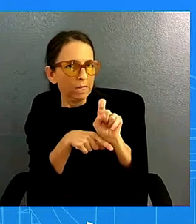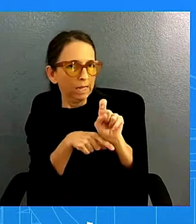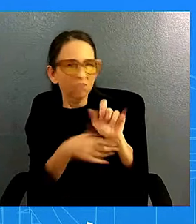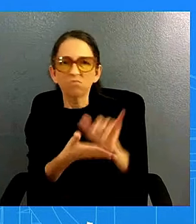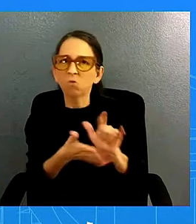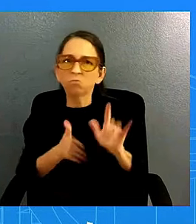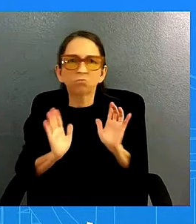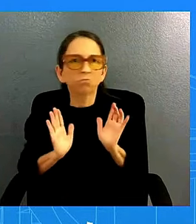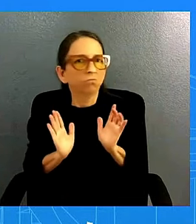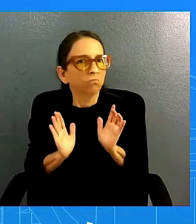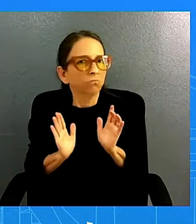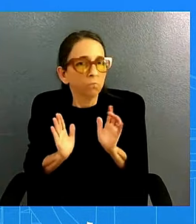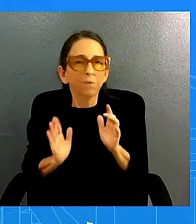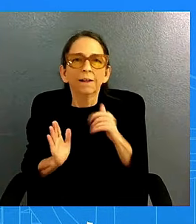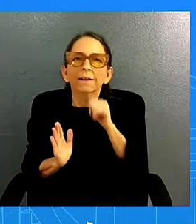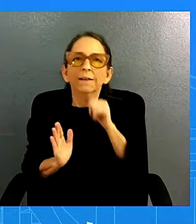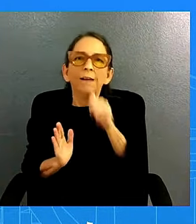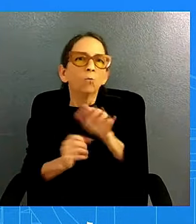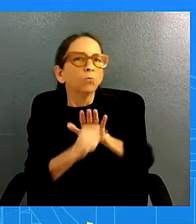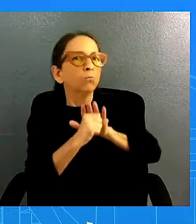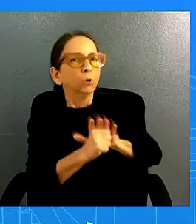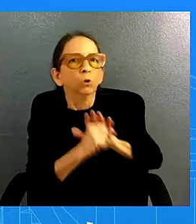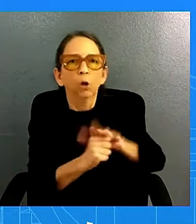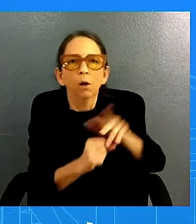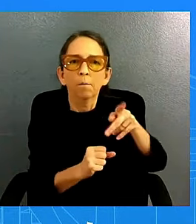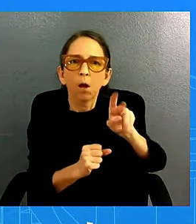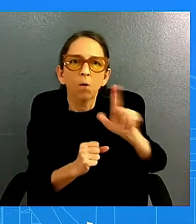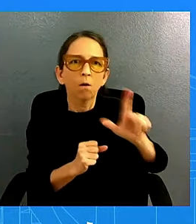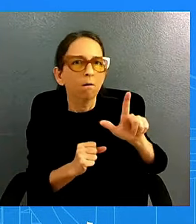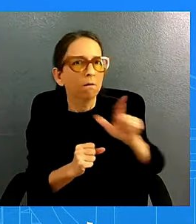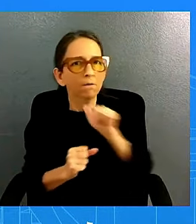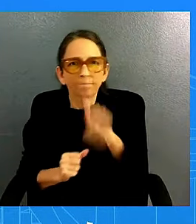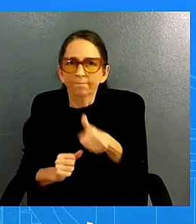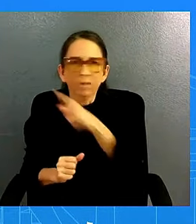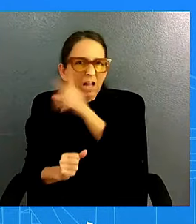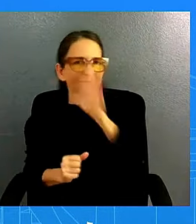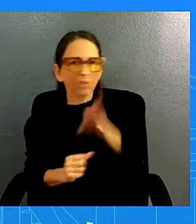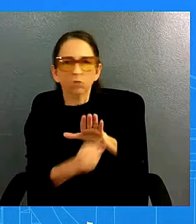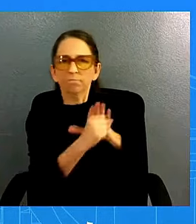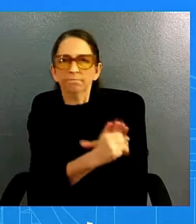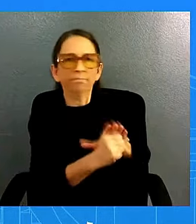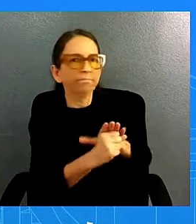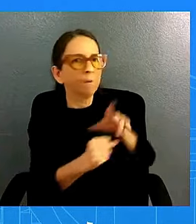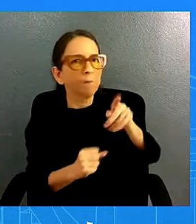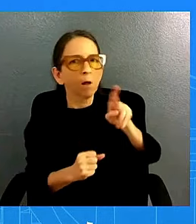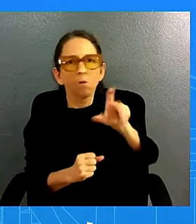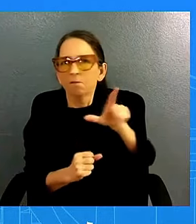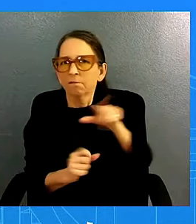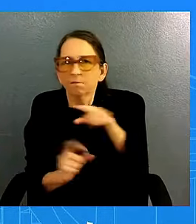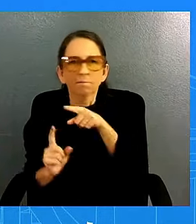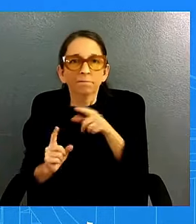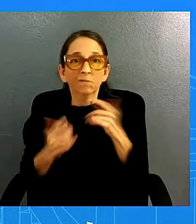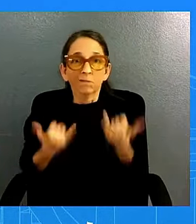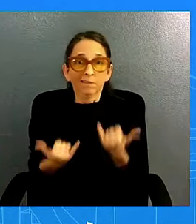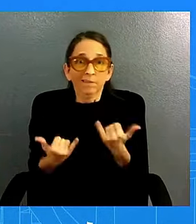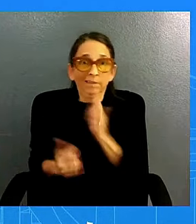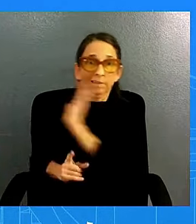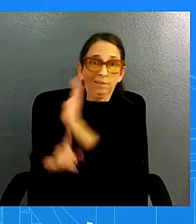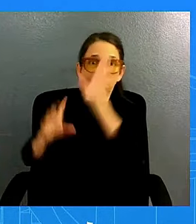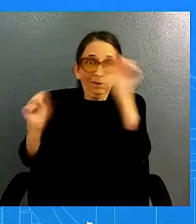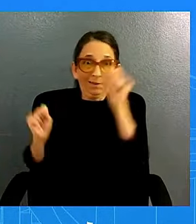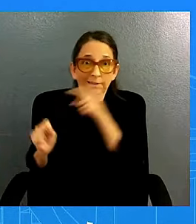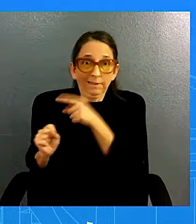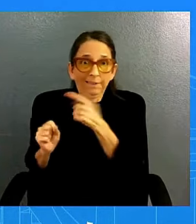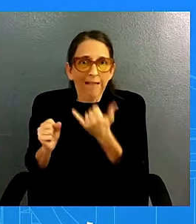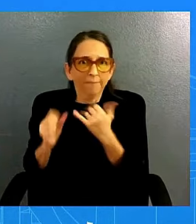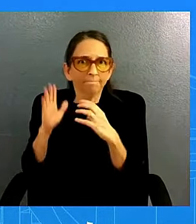powell uh and uh has never done so and in fact in the speech today uh that was in the section about fed independence and